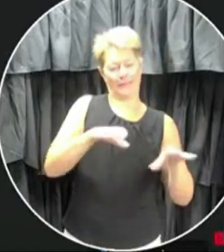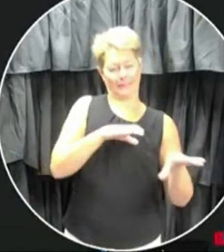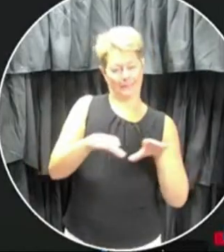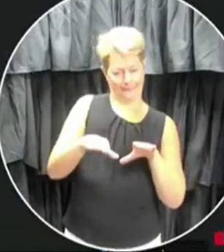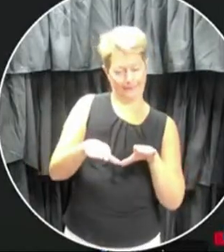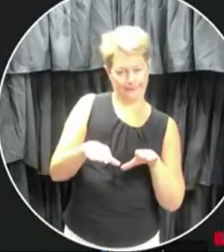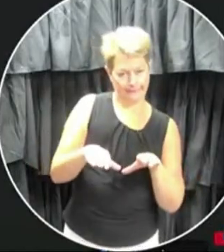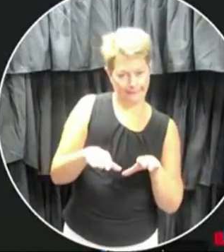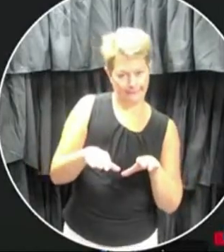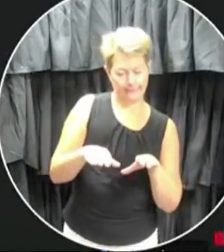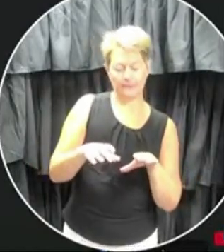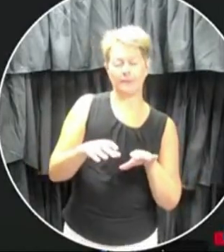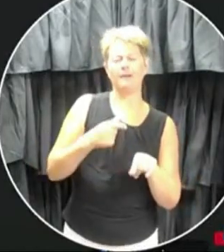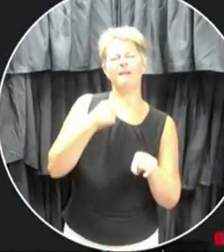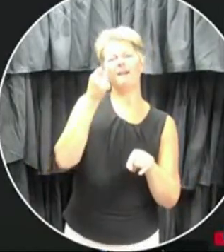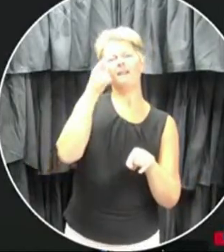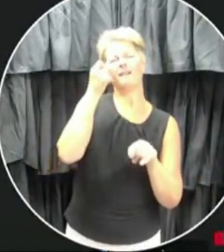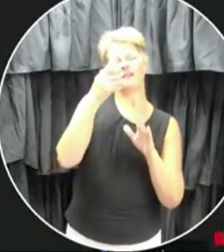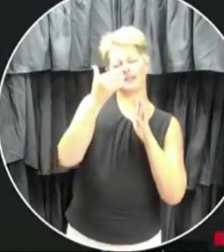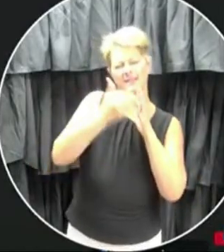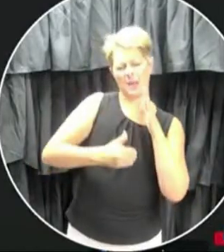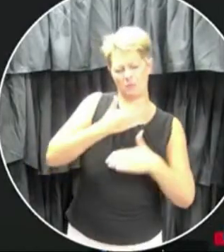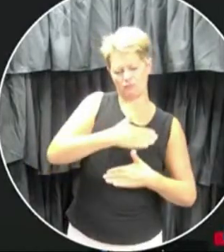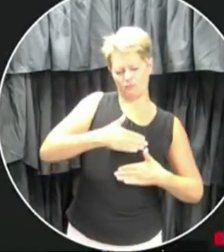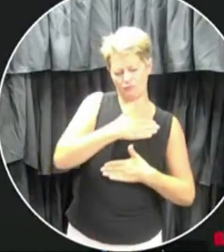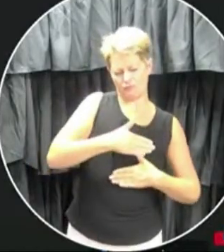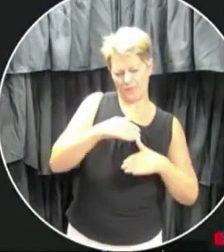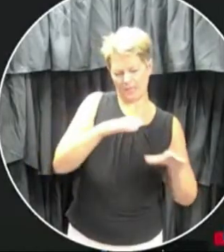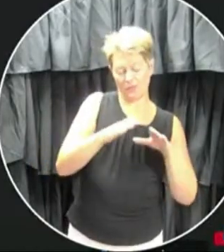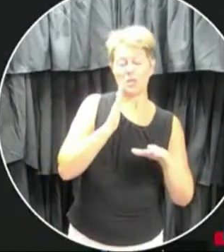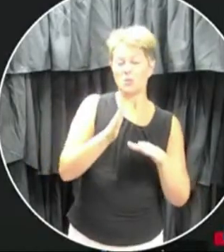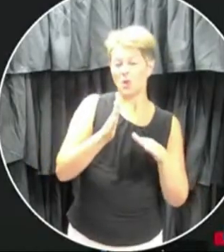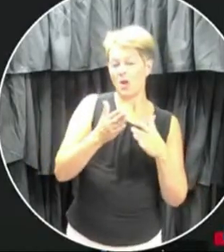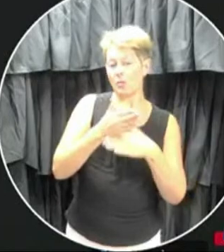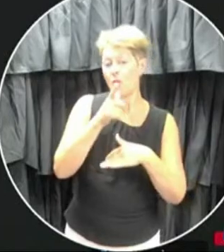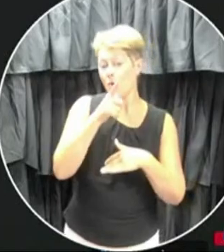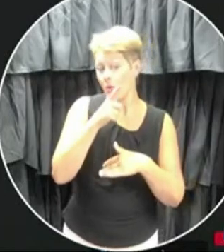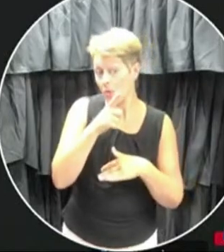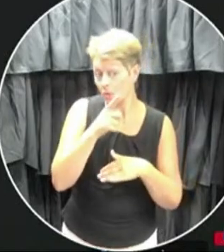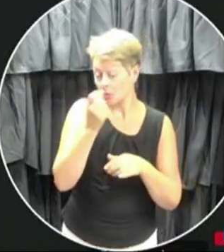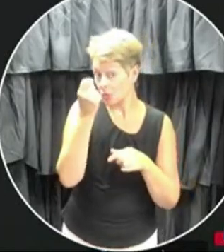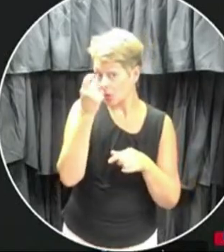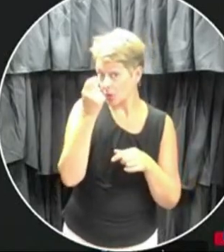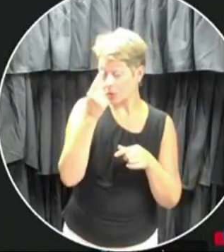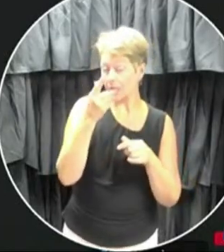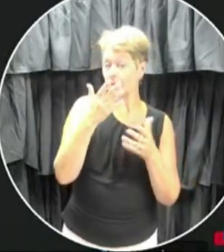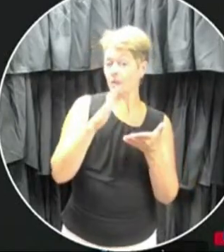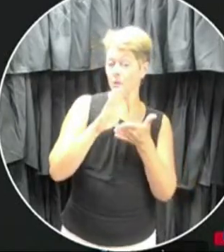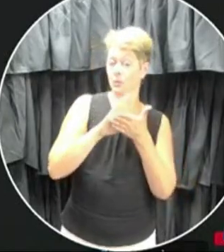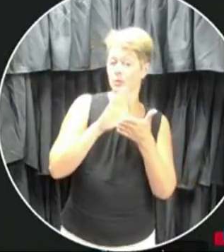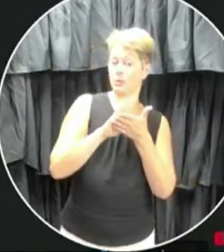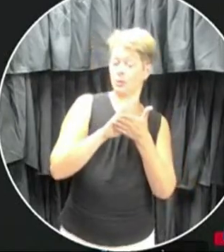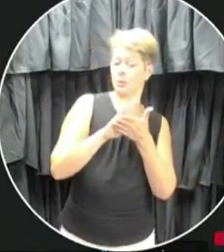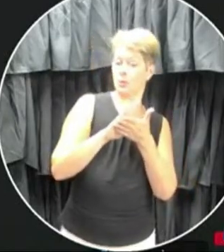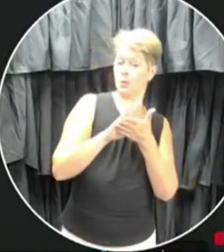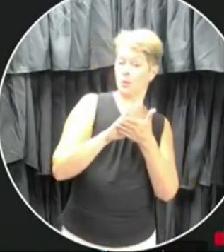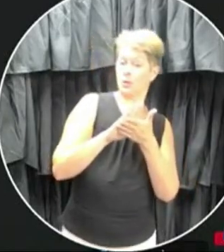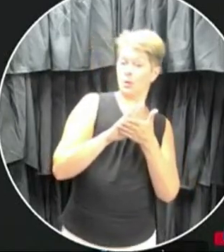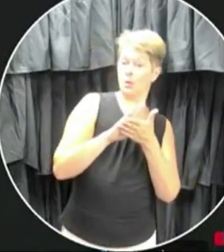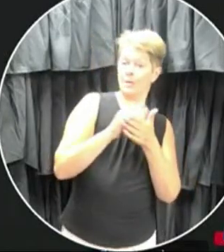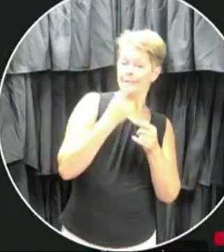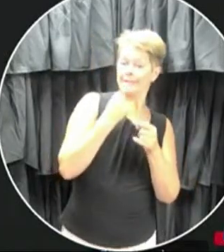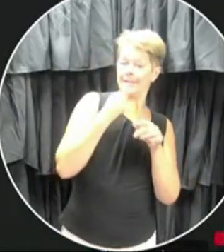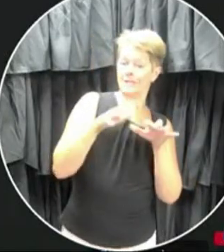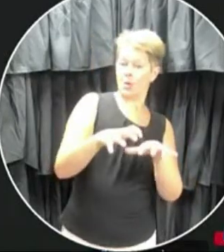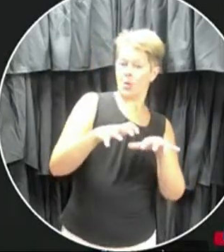if I understood correctly, some extracurricular activities will be done during lunch, but the school district is advising parents or sorry, advising against